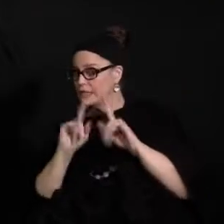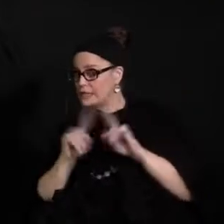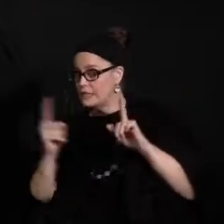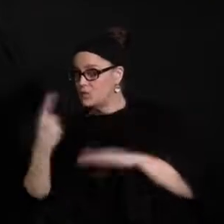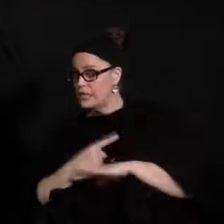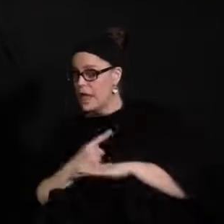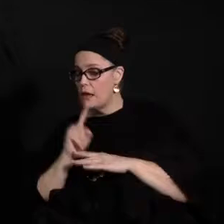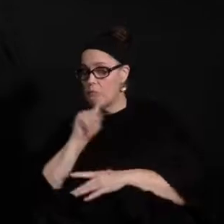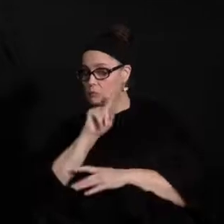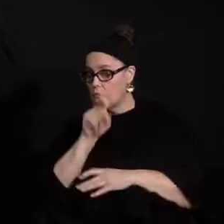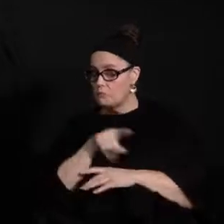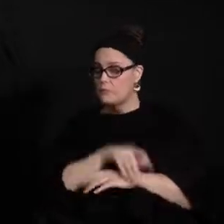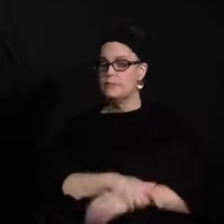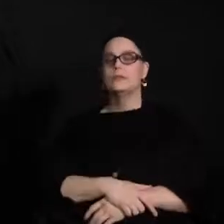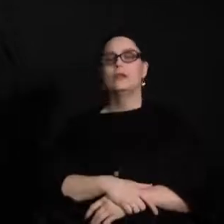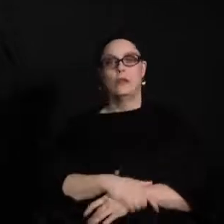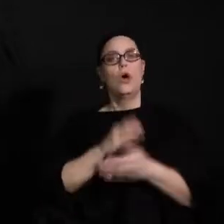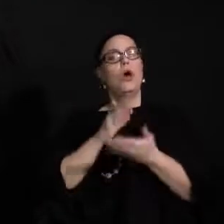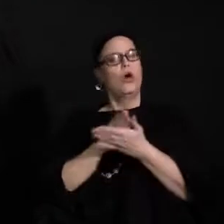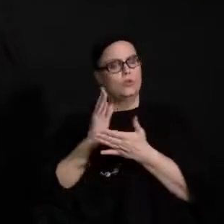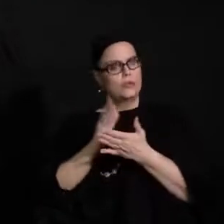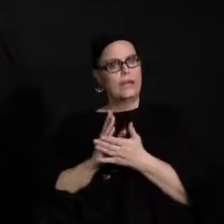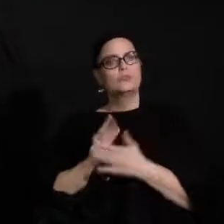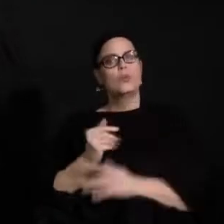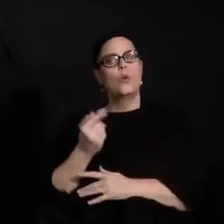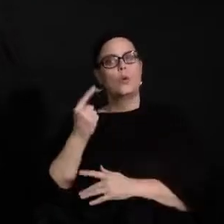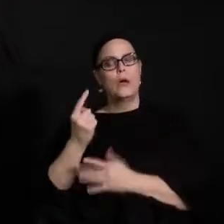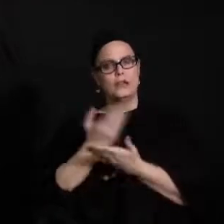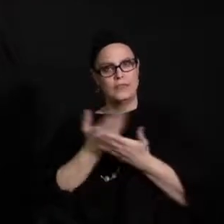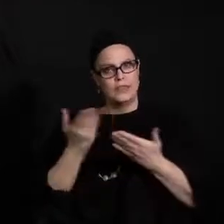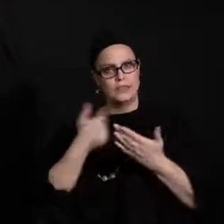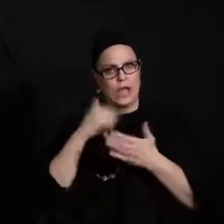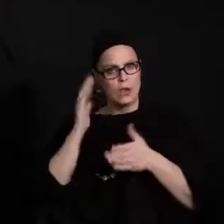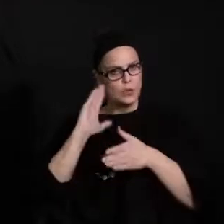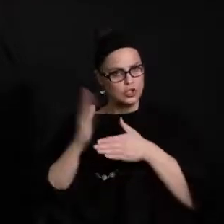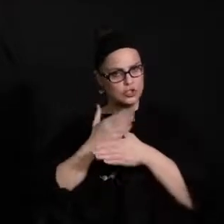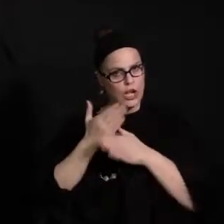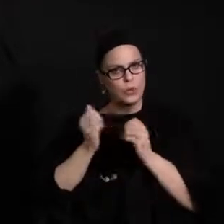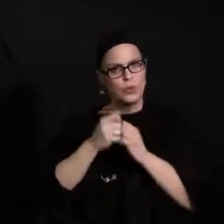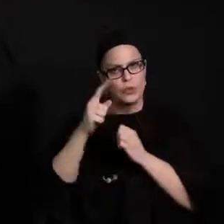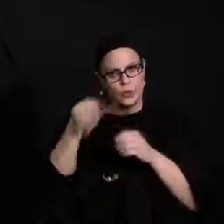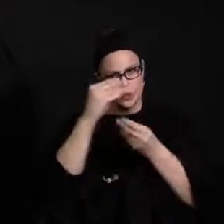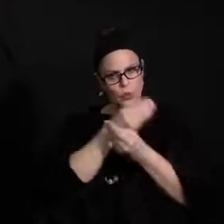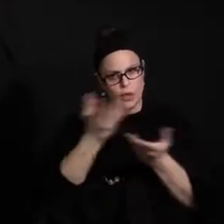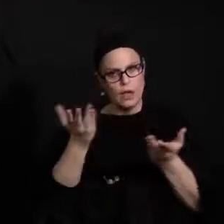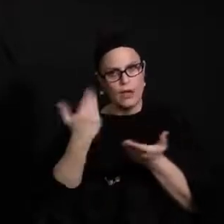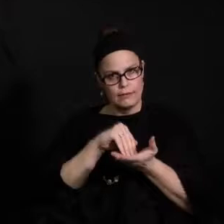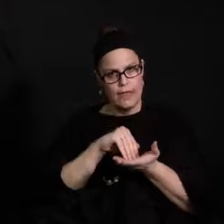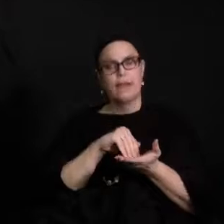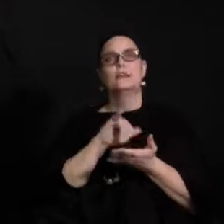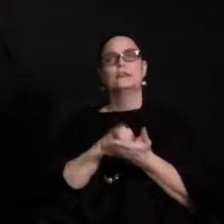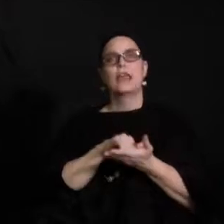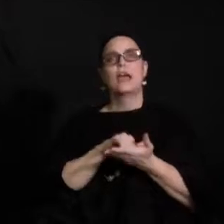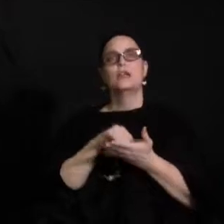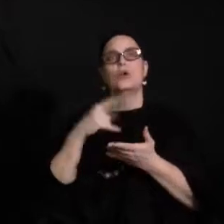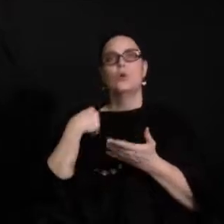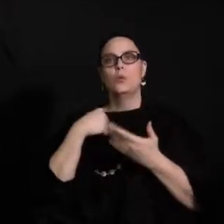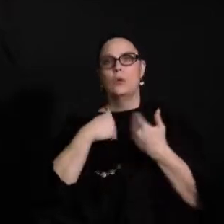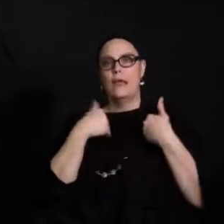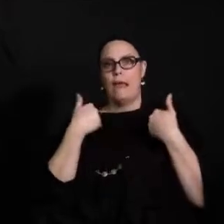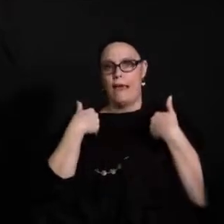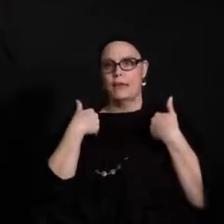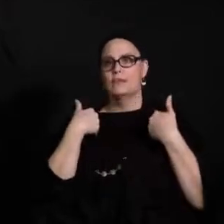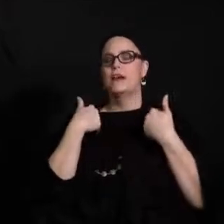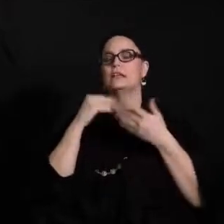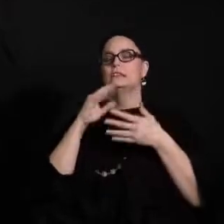All righty. So one of the items that I share with you again would be, we had an analysis done